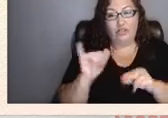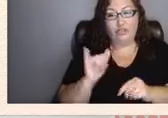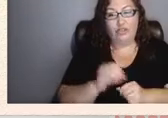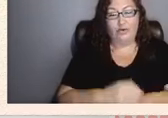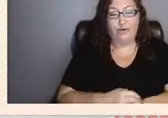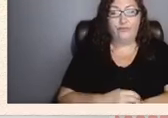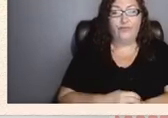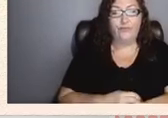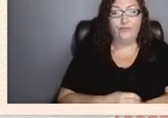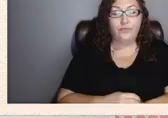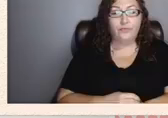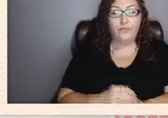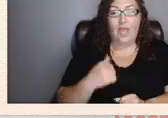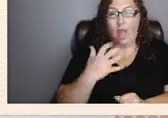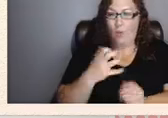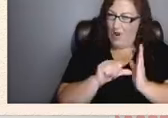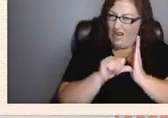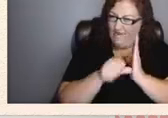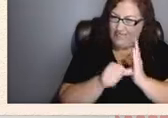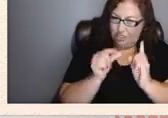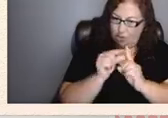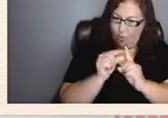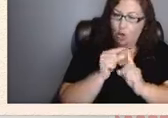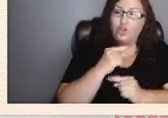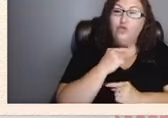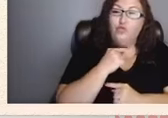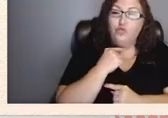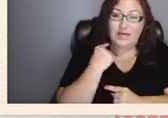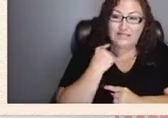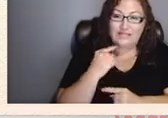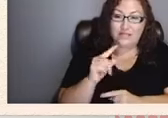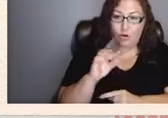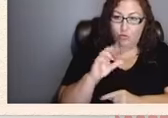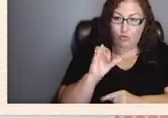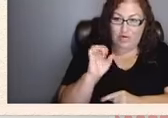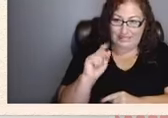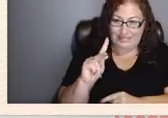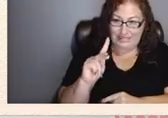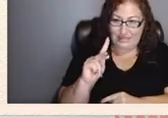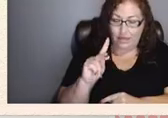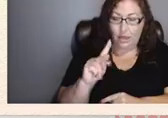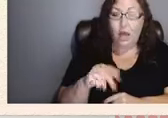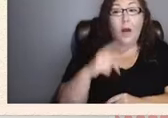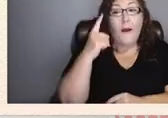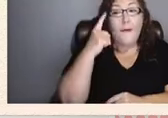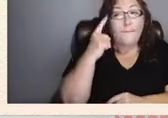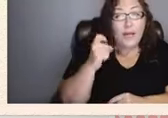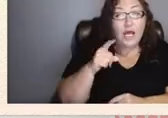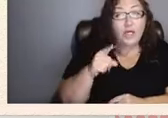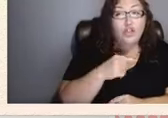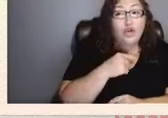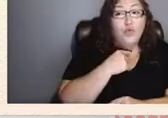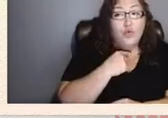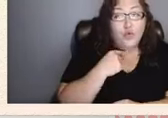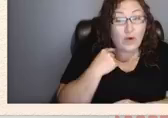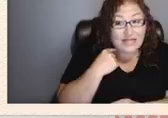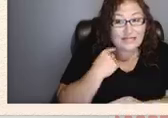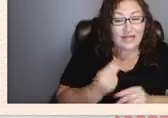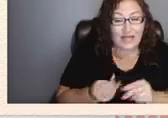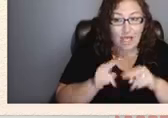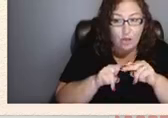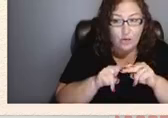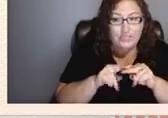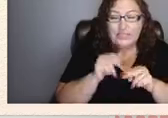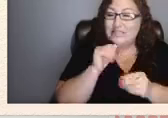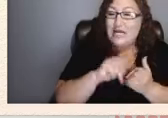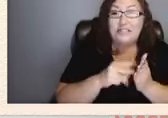i want to emphasize the word risk okay so just because your risk increases it doesn't mean